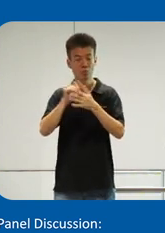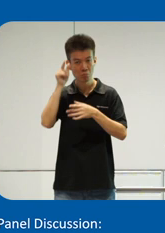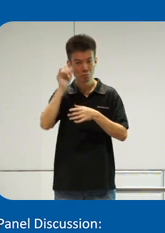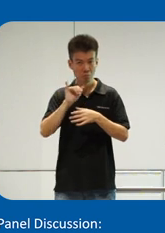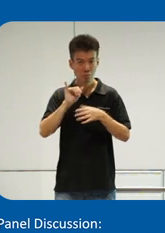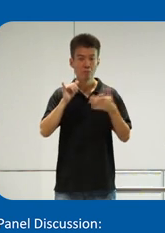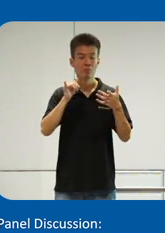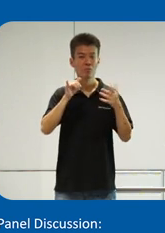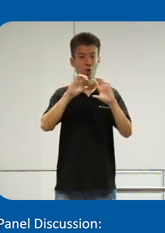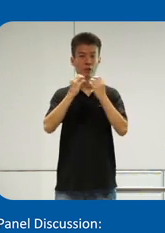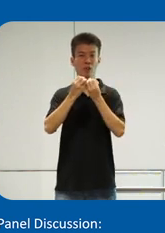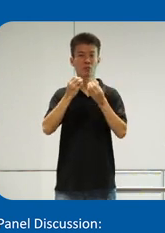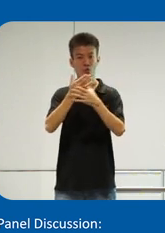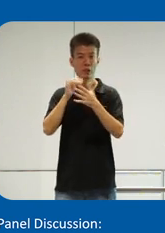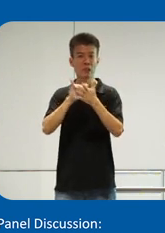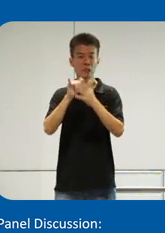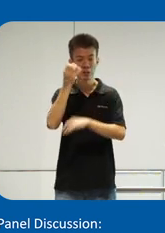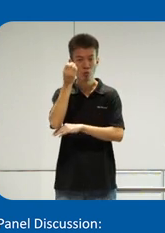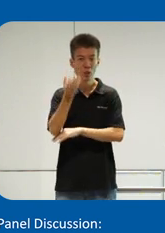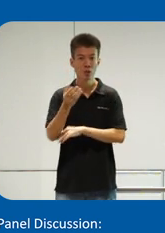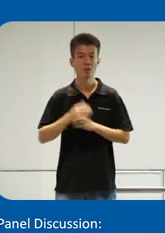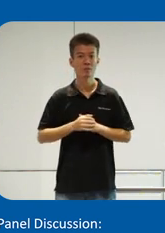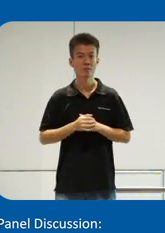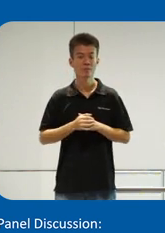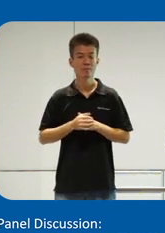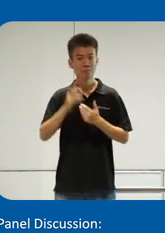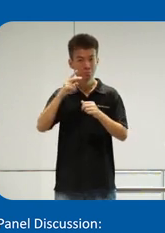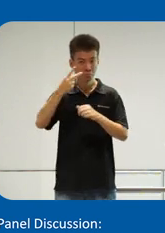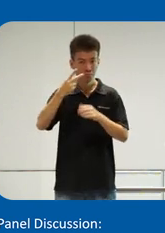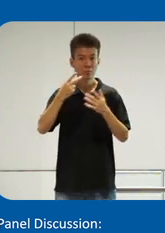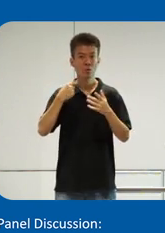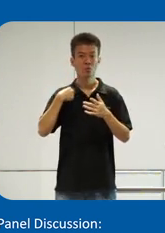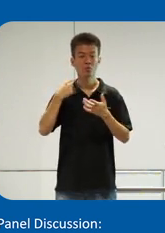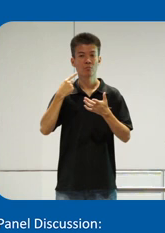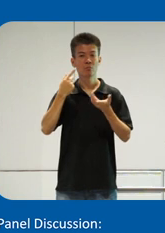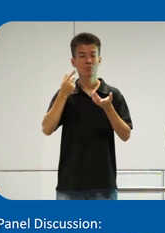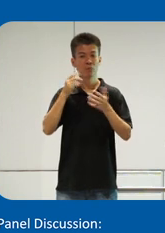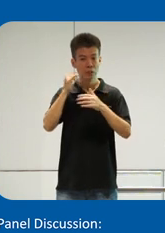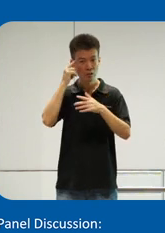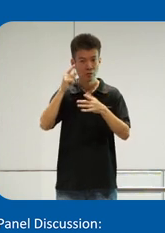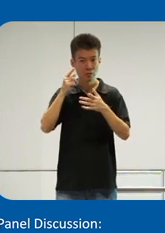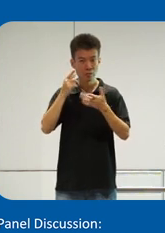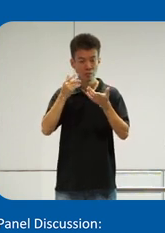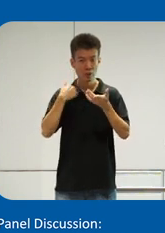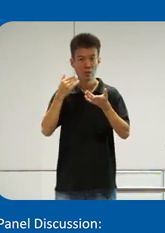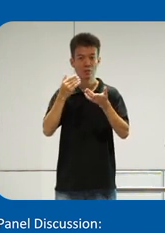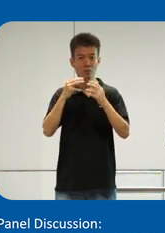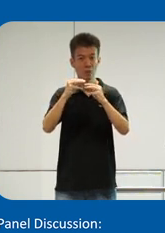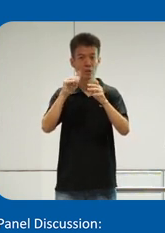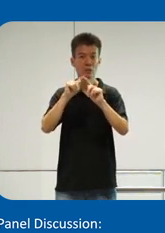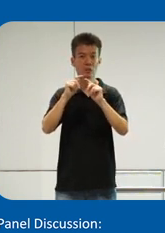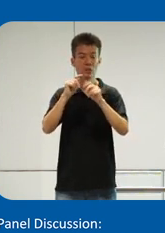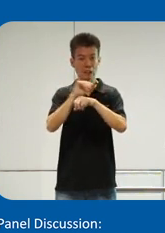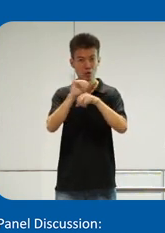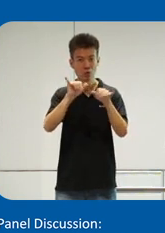organizations to share this information. Secondly, we need to be building industry standards. Interested parties